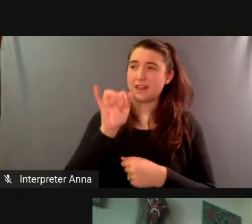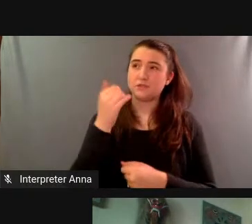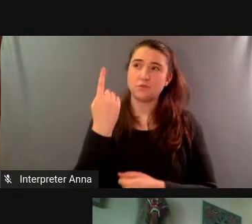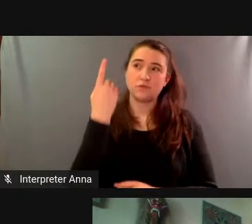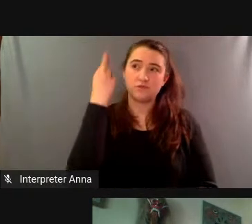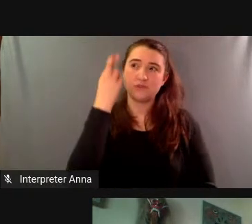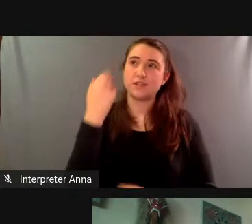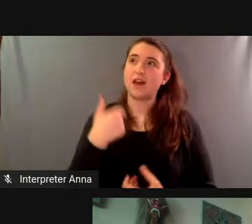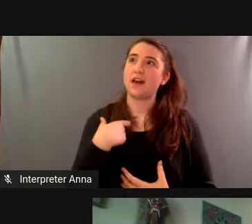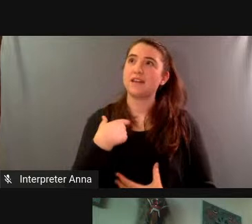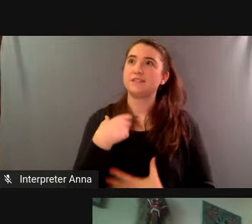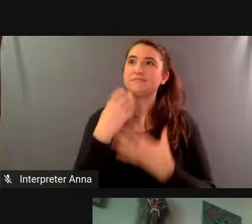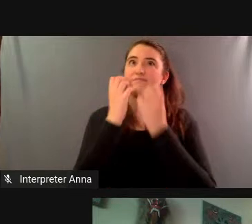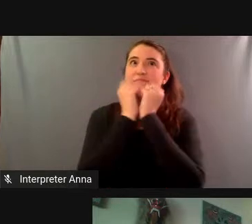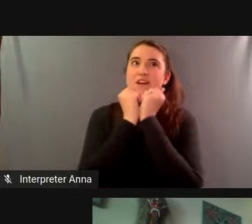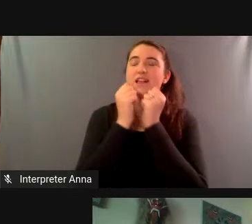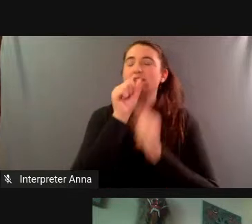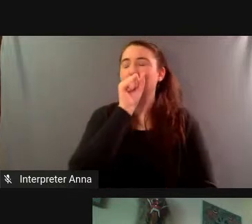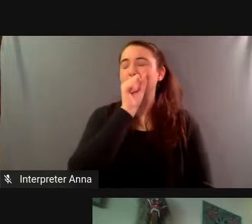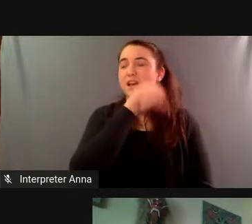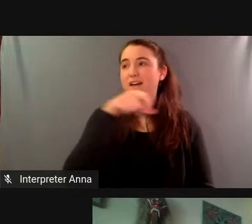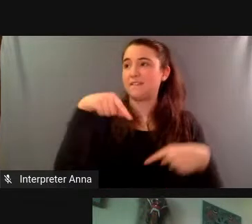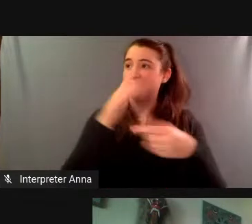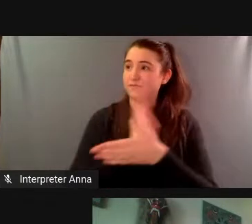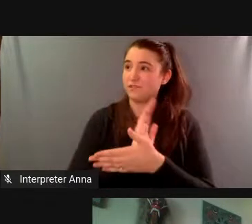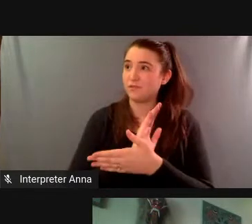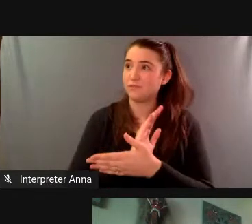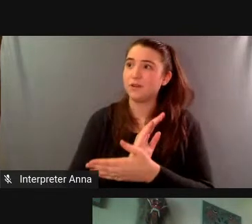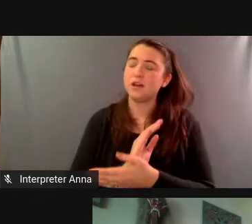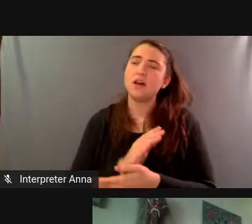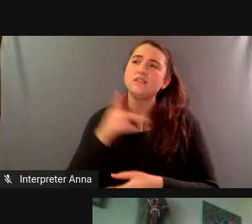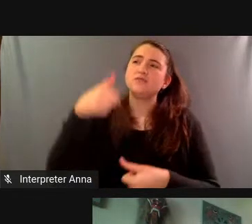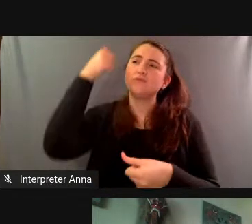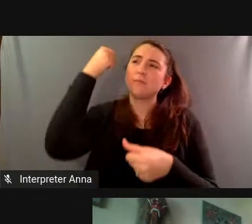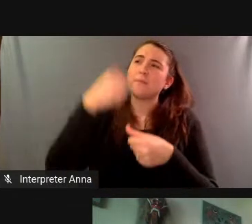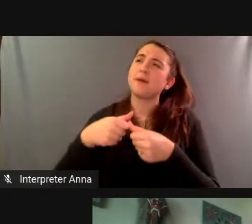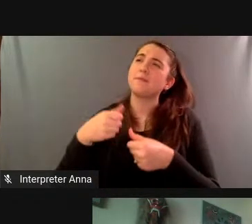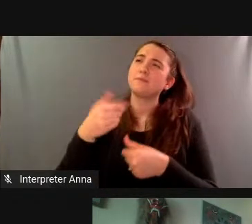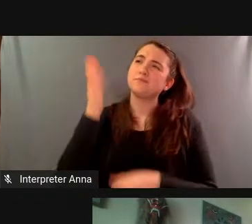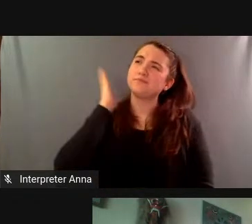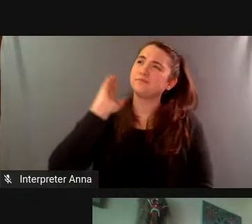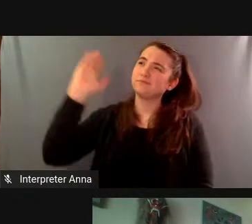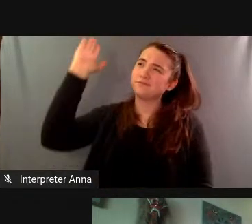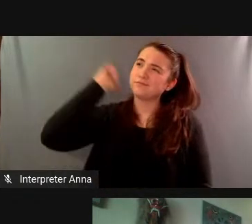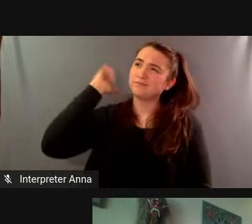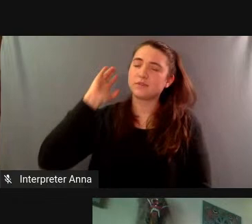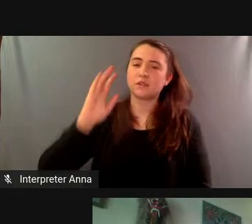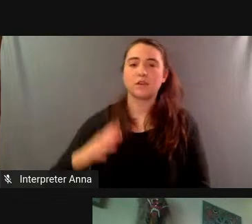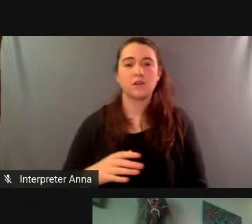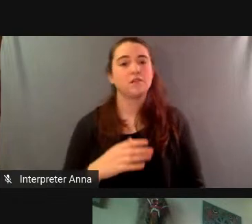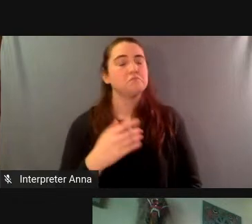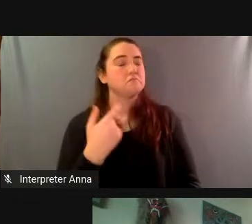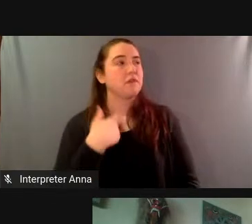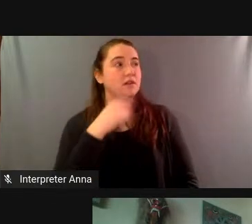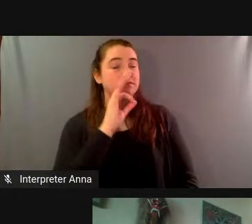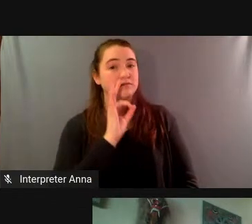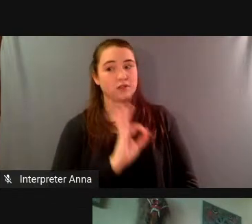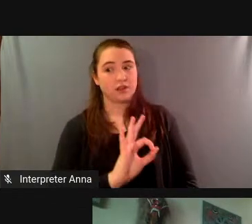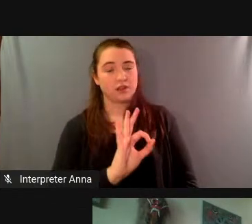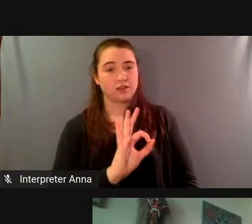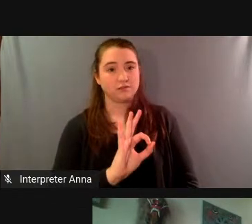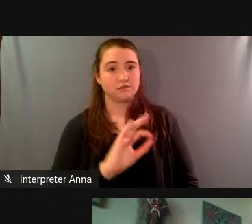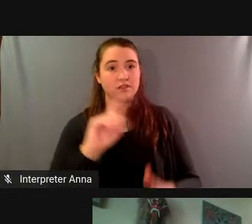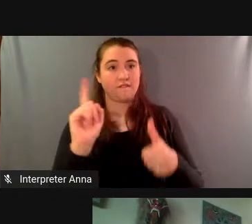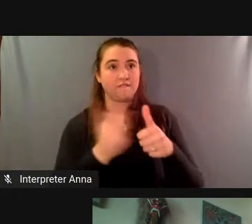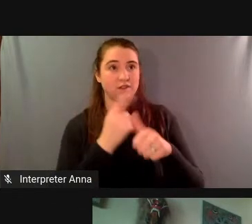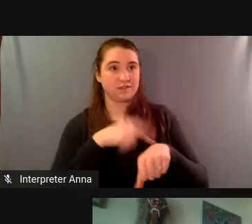film what was your sort of uh recollections about that well i was nine years old during the first mission and i